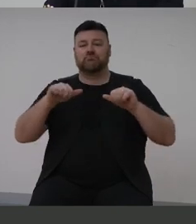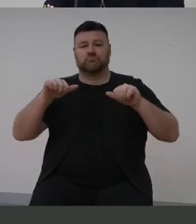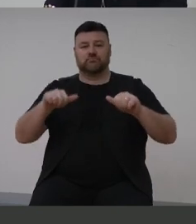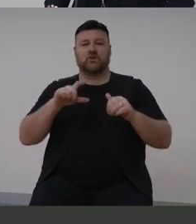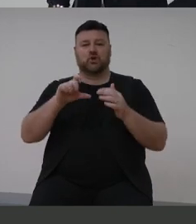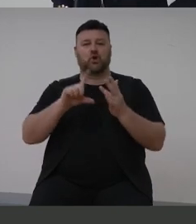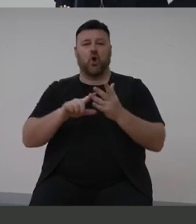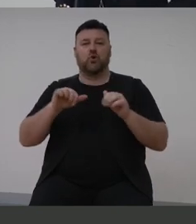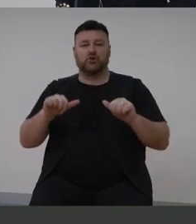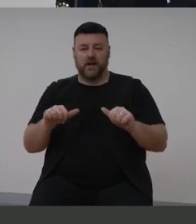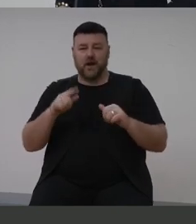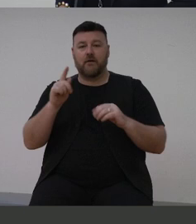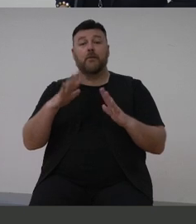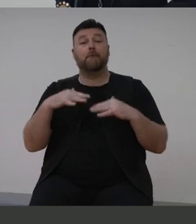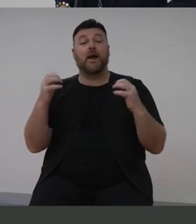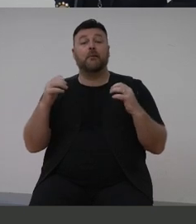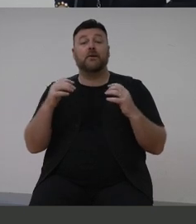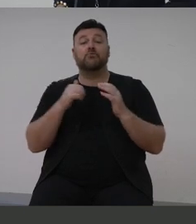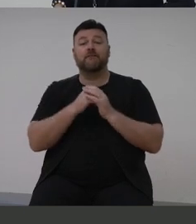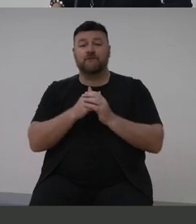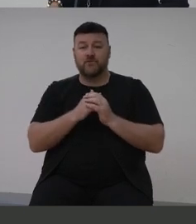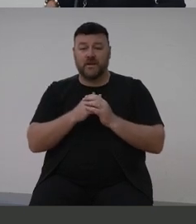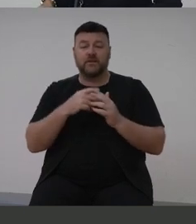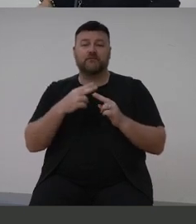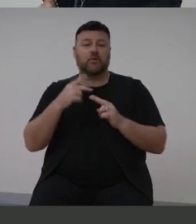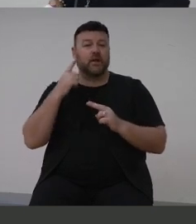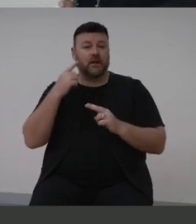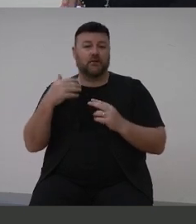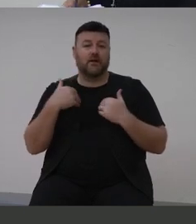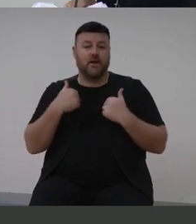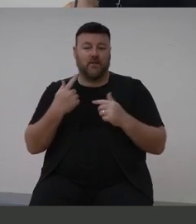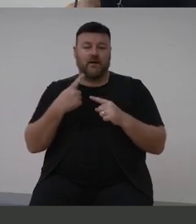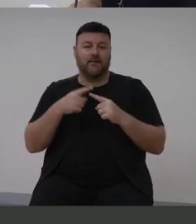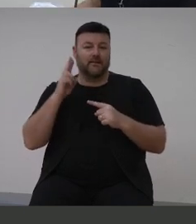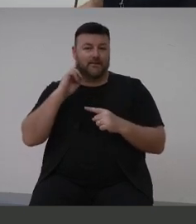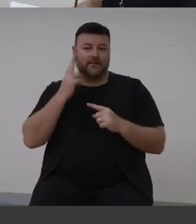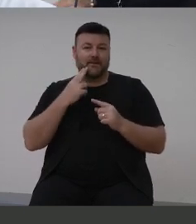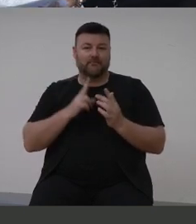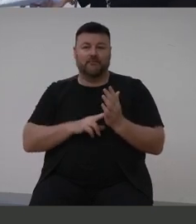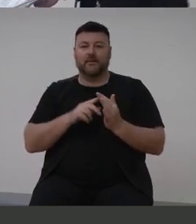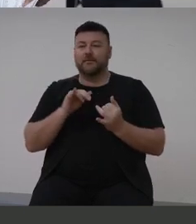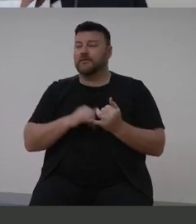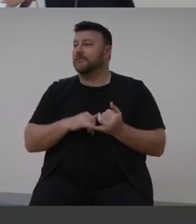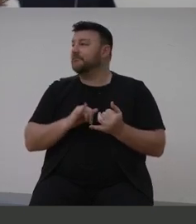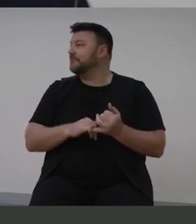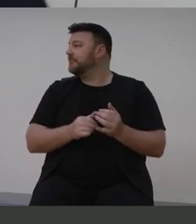Parliamentary Friends of Hearing Health and Deafness. Thank you.